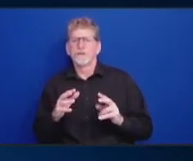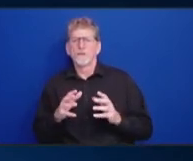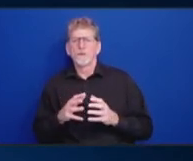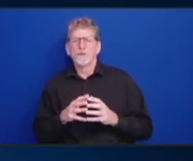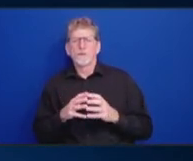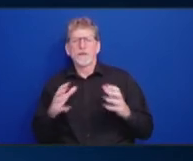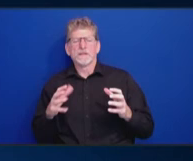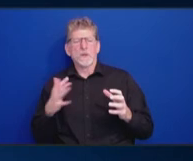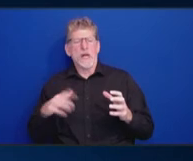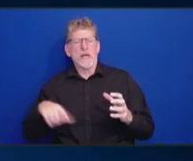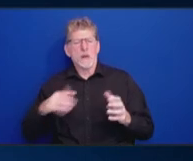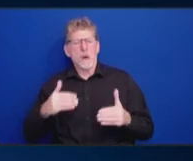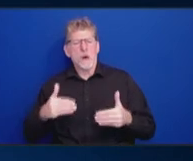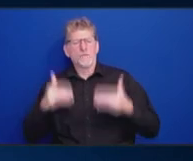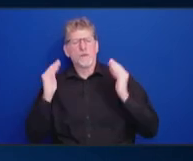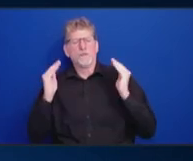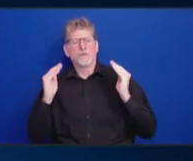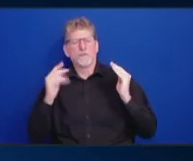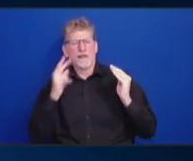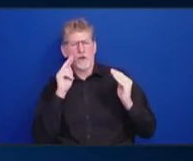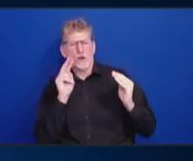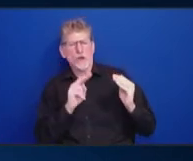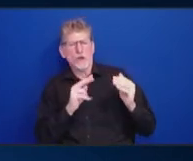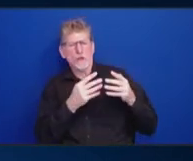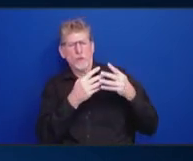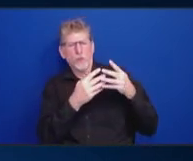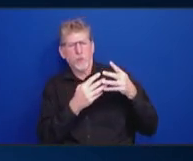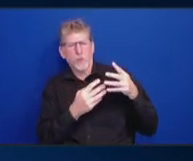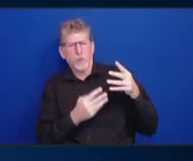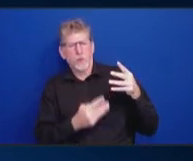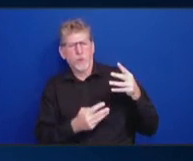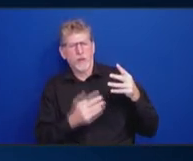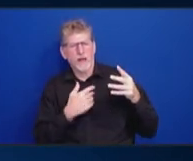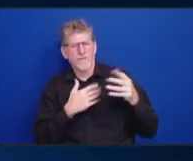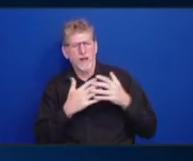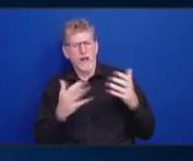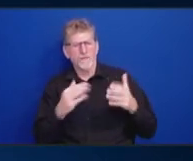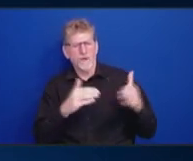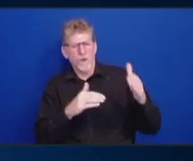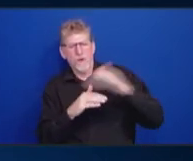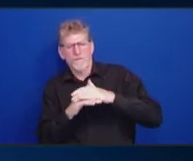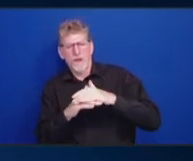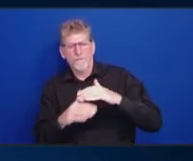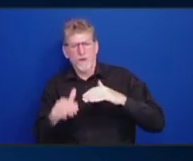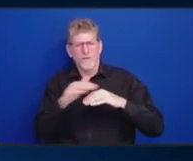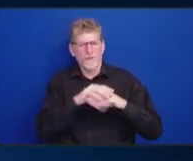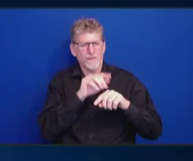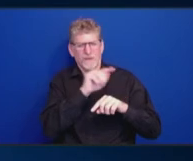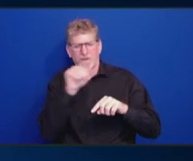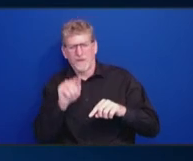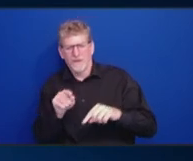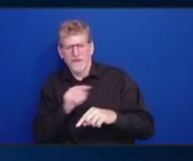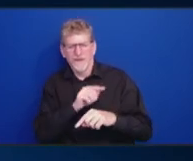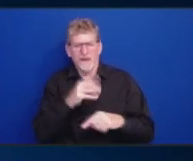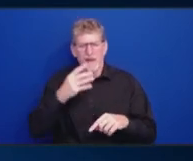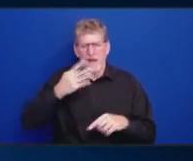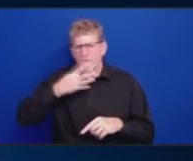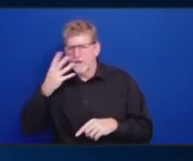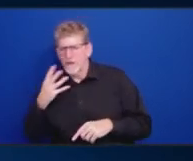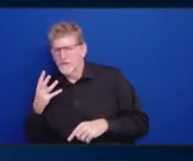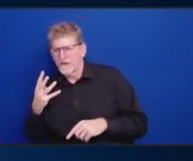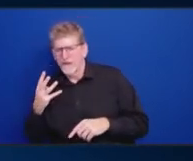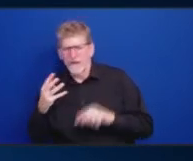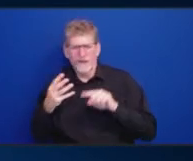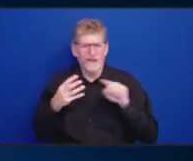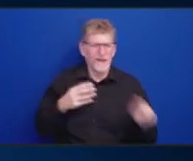there is a lot of intersections, right? I can see immigration and a bunch of other stuff, right? But I